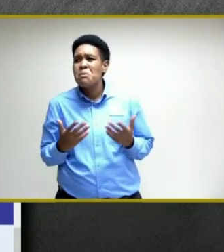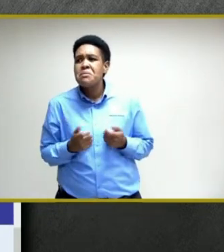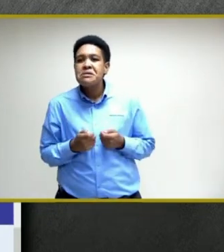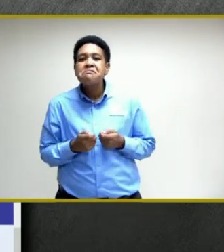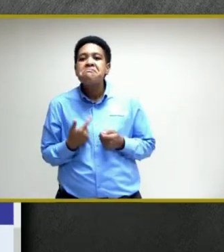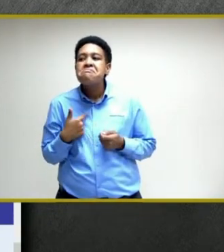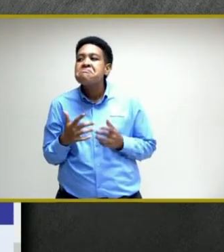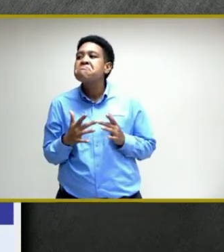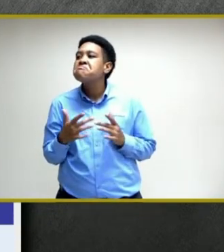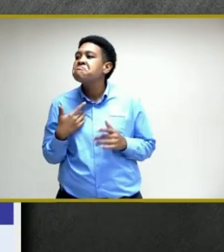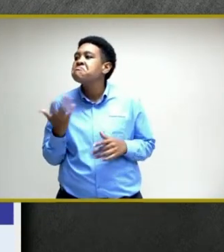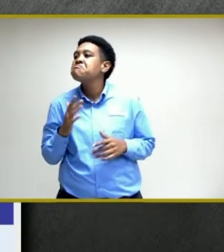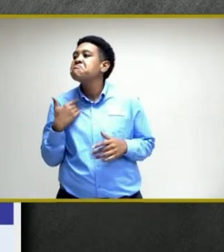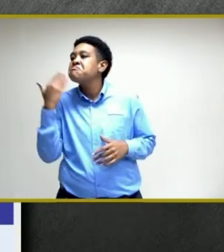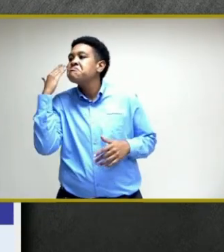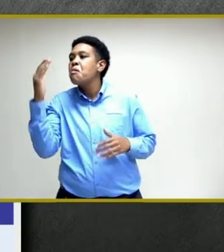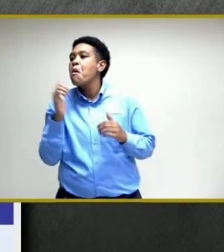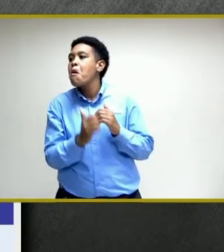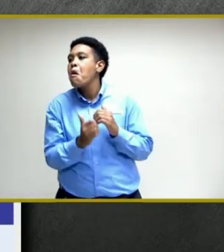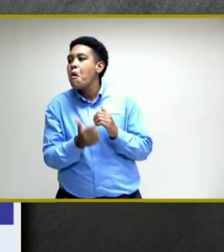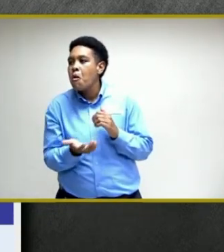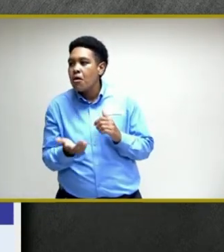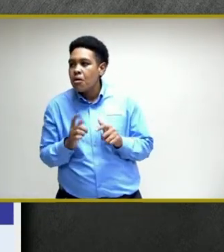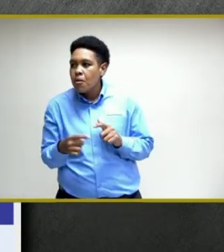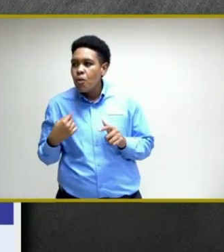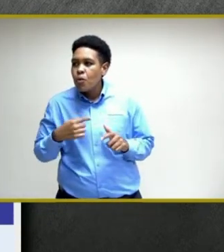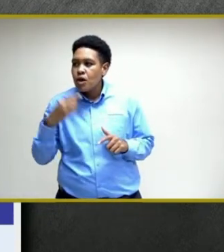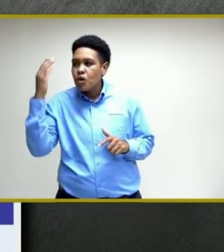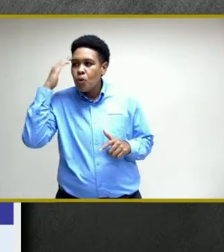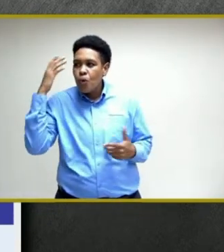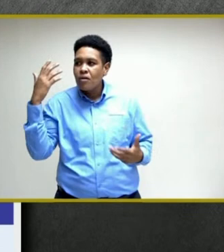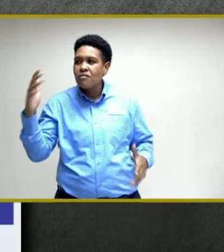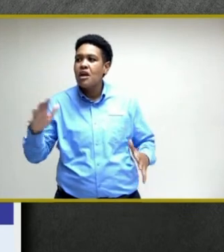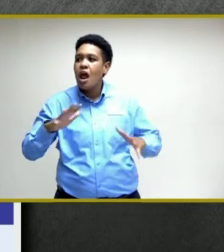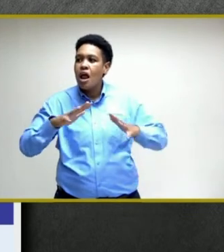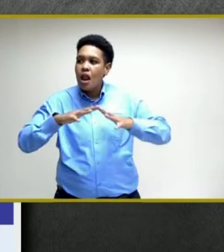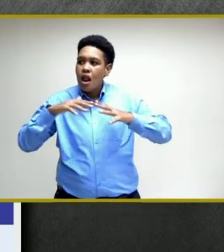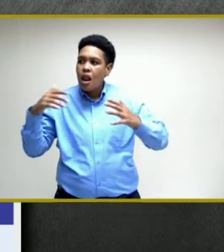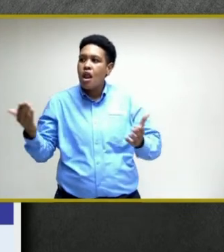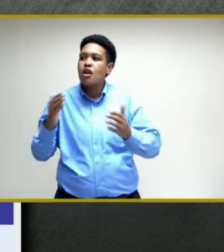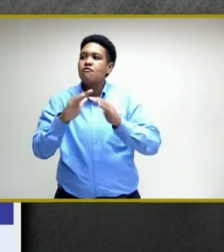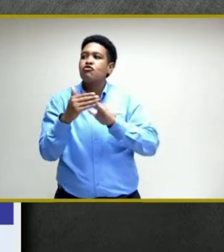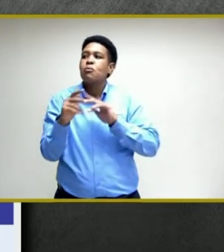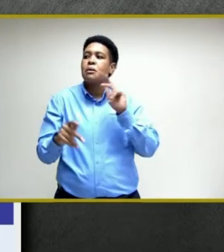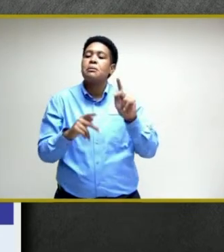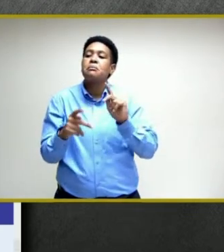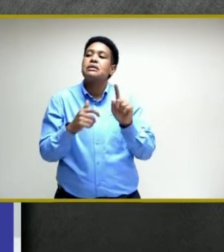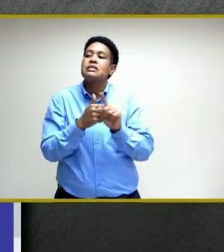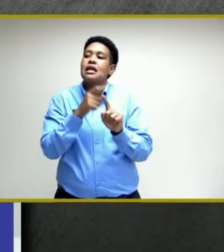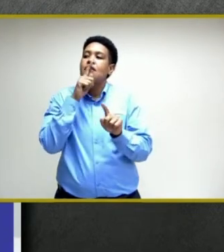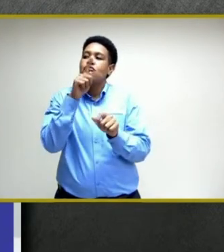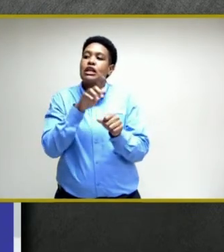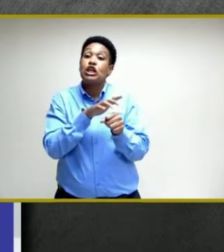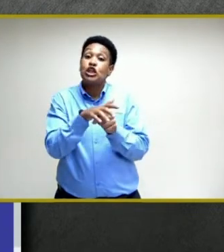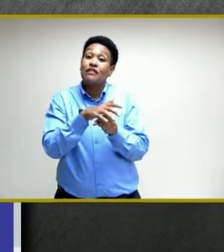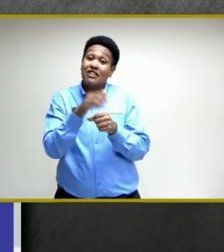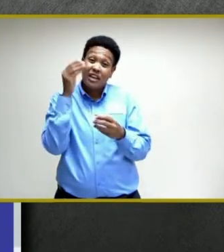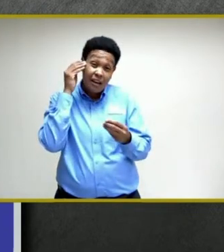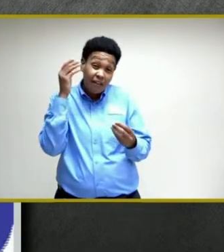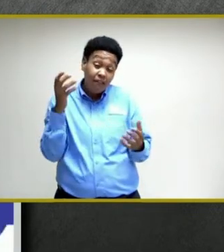by a website. But we also know that a lot of Jamaicans are sufficiently informed,